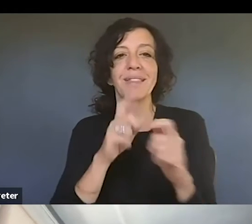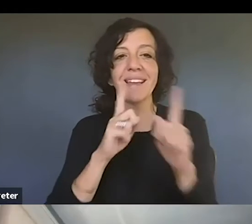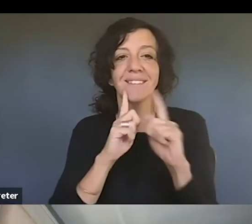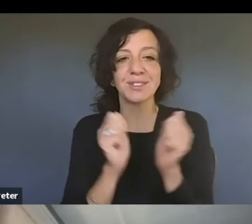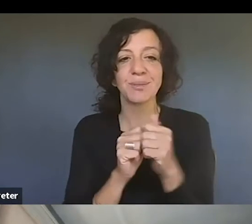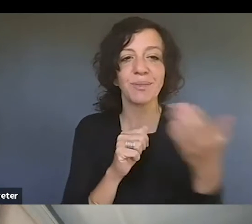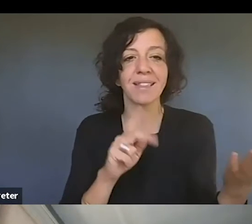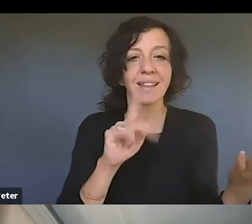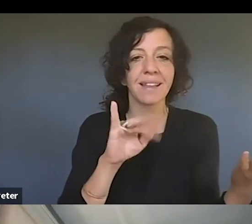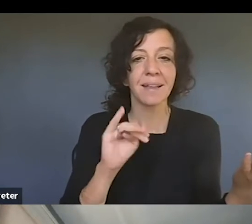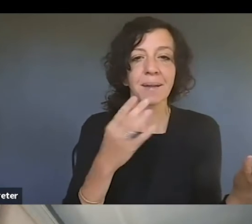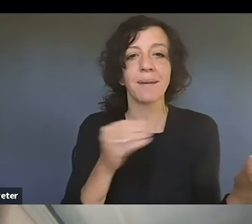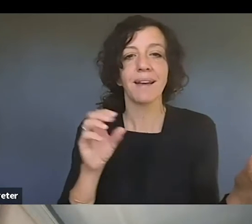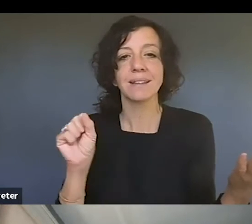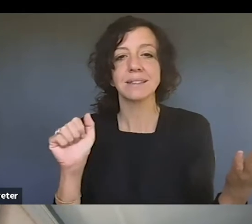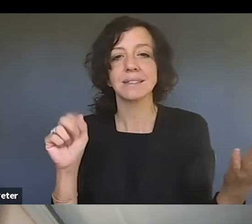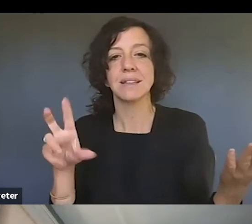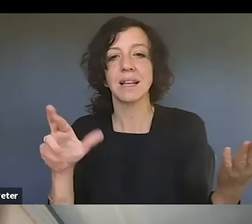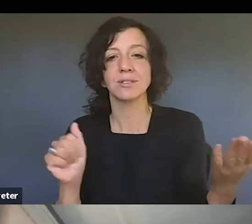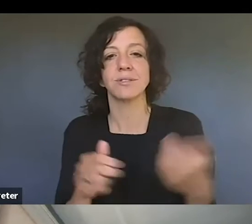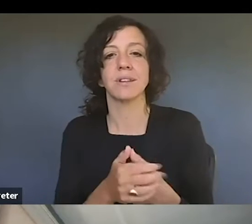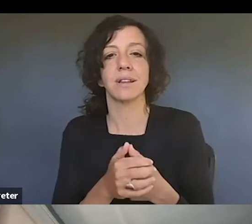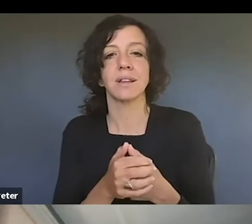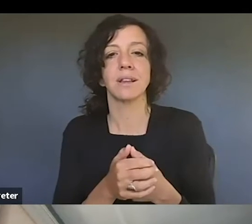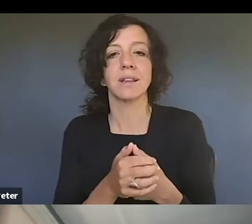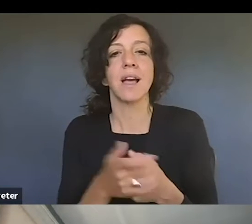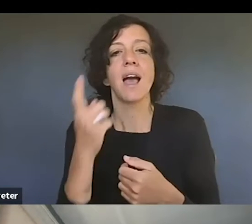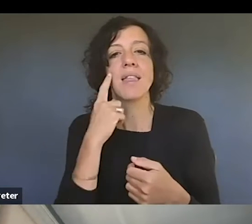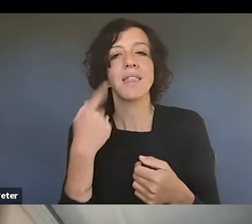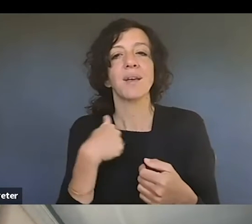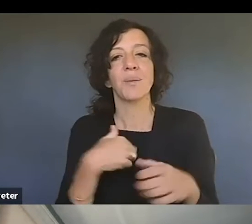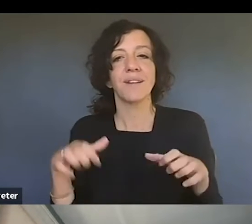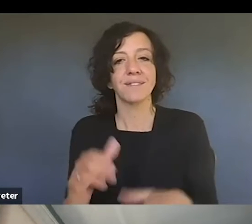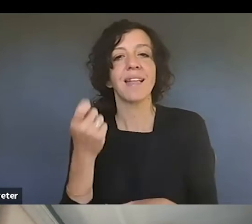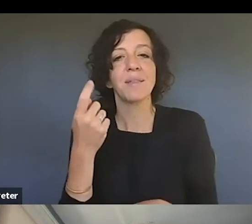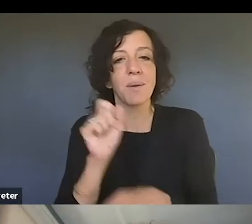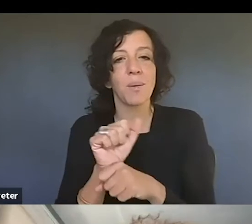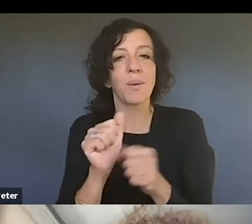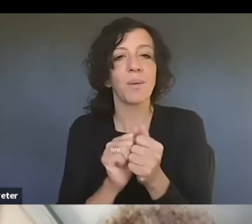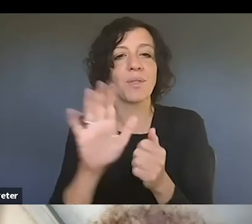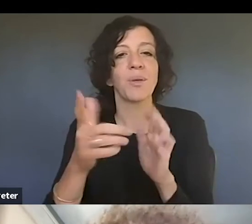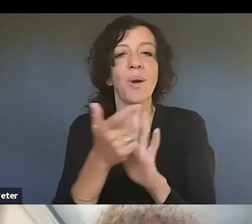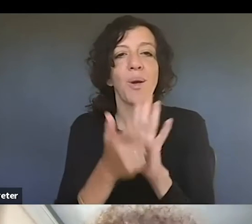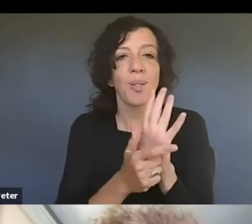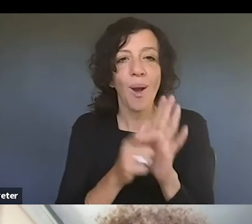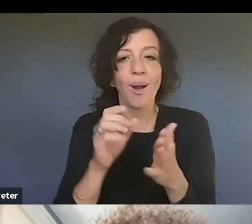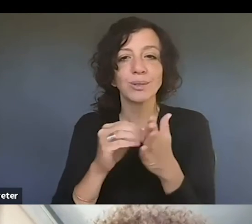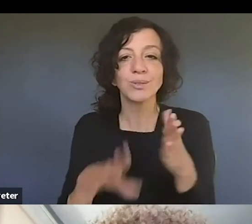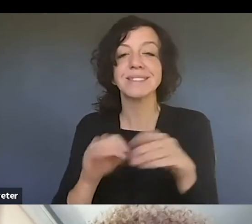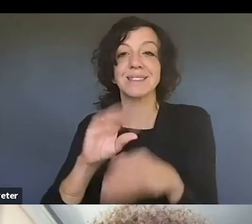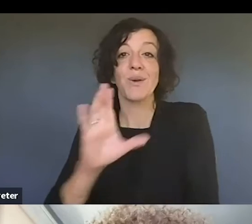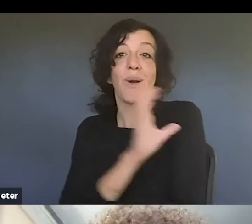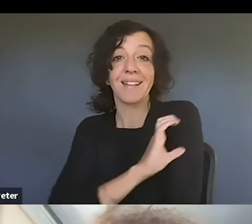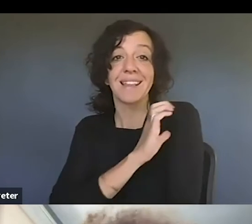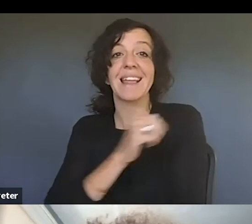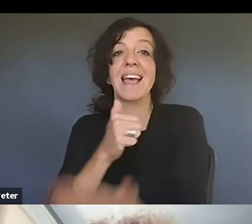Sandra. We've, um, I think you've done a little bit of work with your law students in your clinic, um, helping out